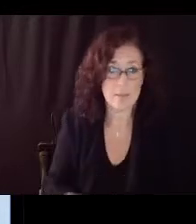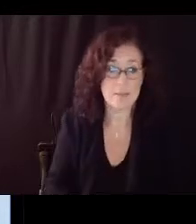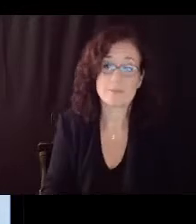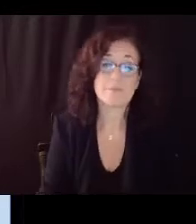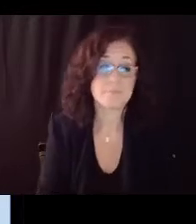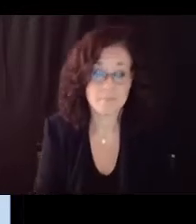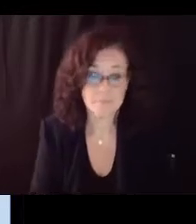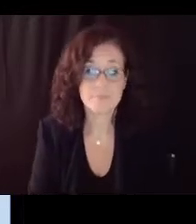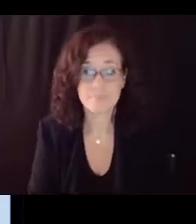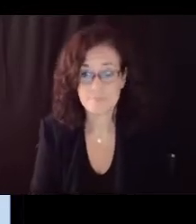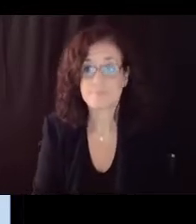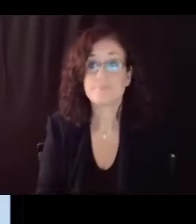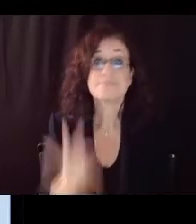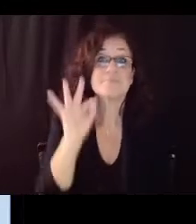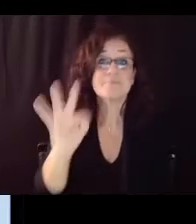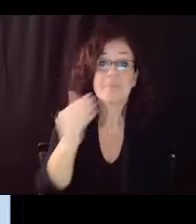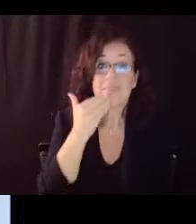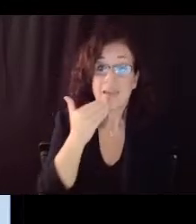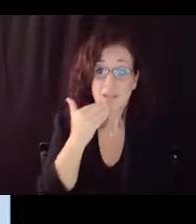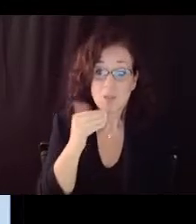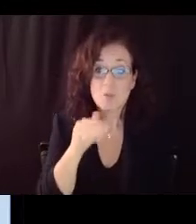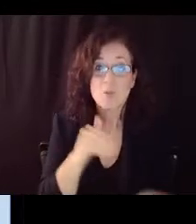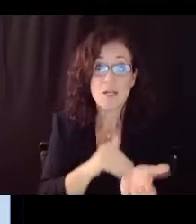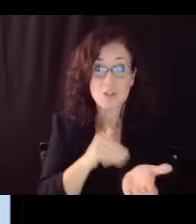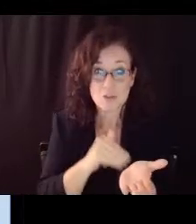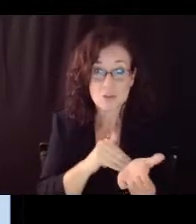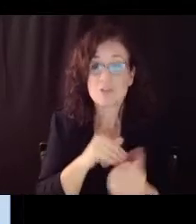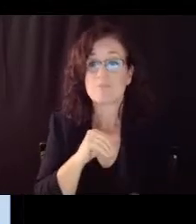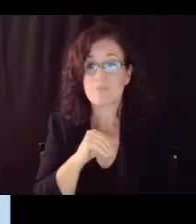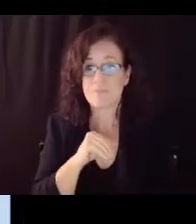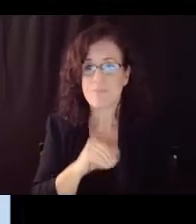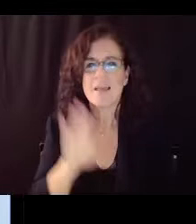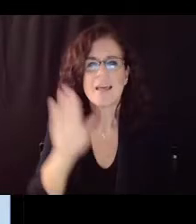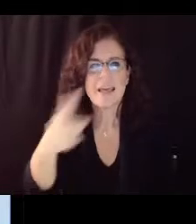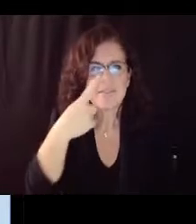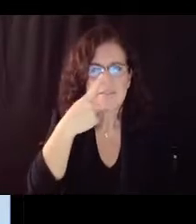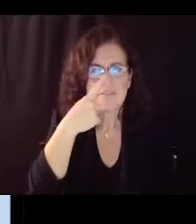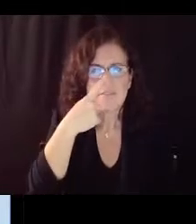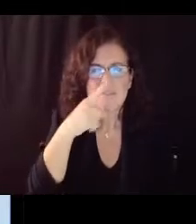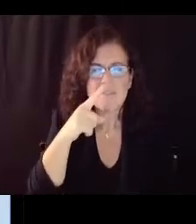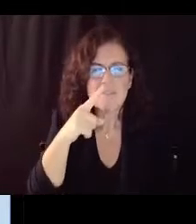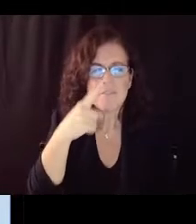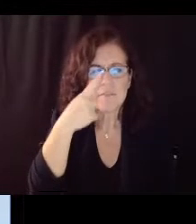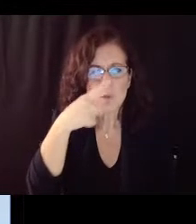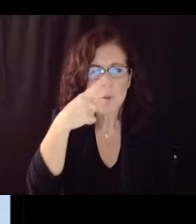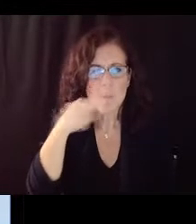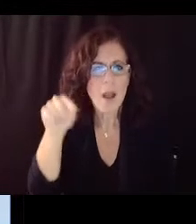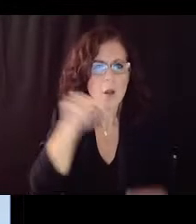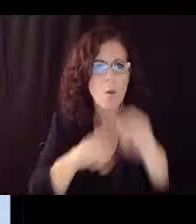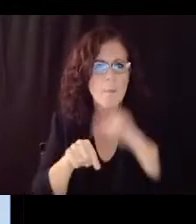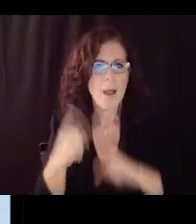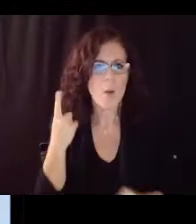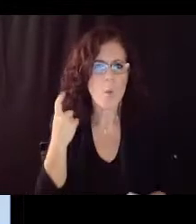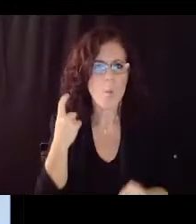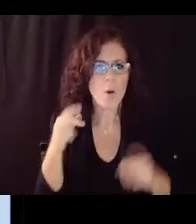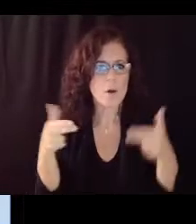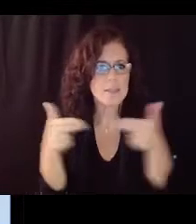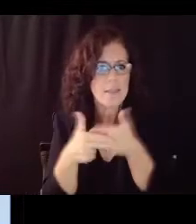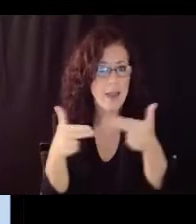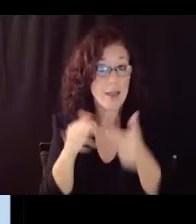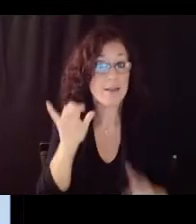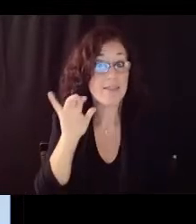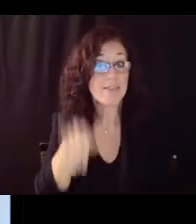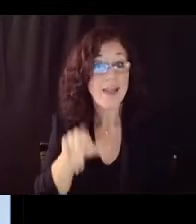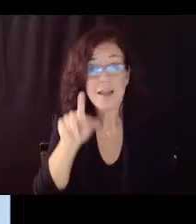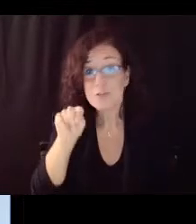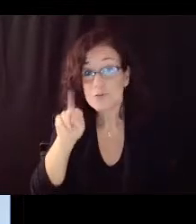wagenek and board members one of the other items if we can go back one slide uh mr rickman the the transparency and